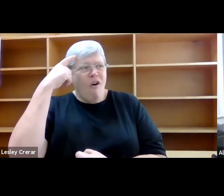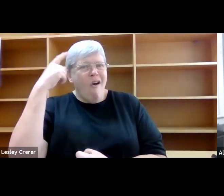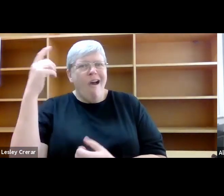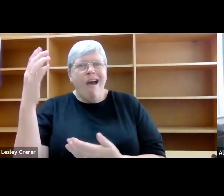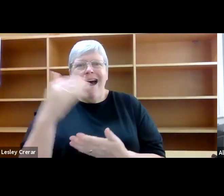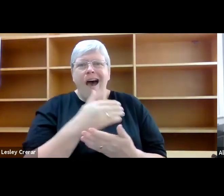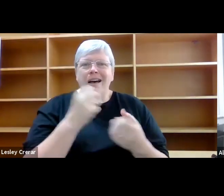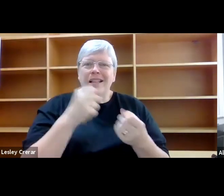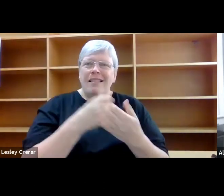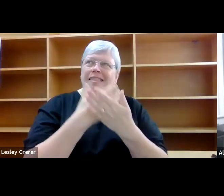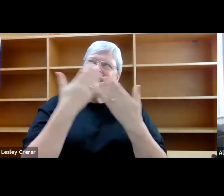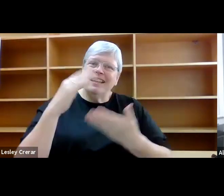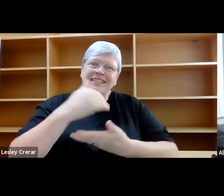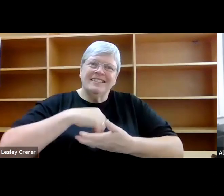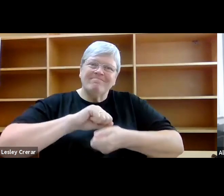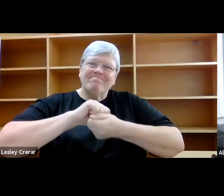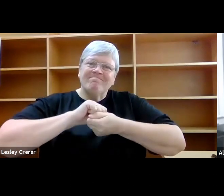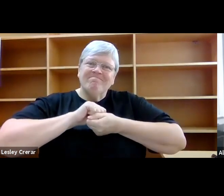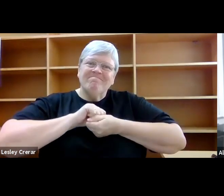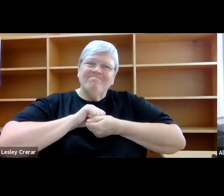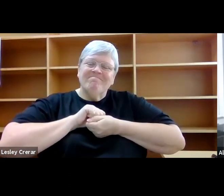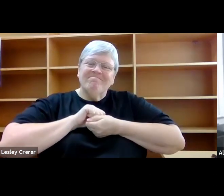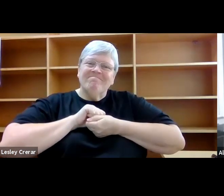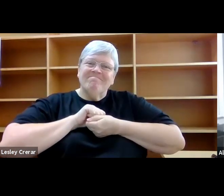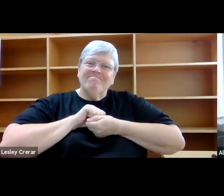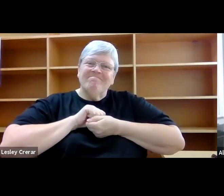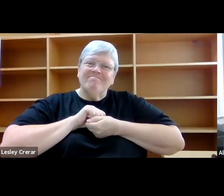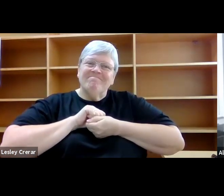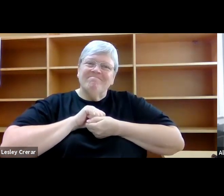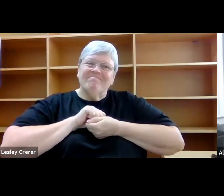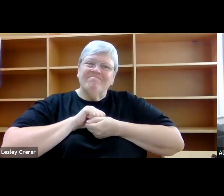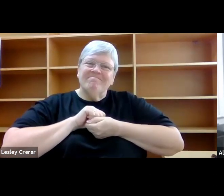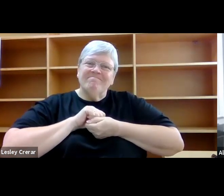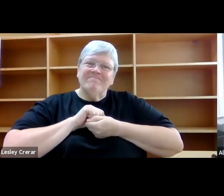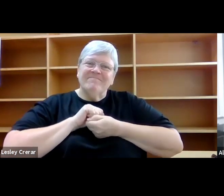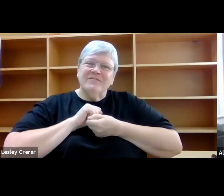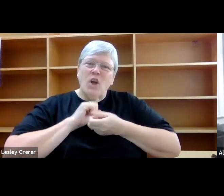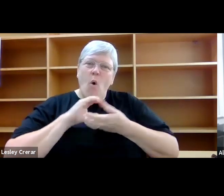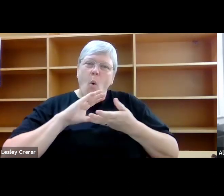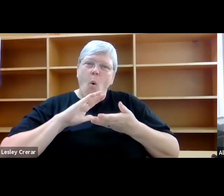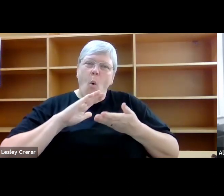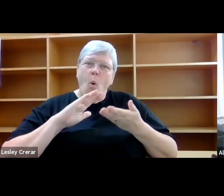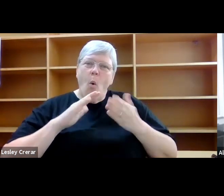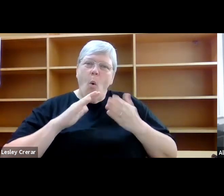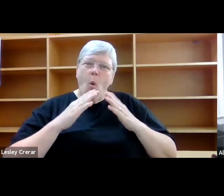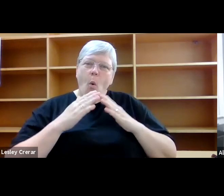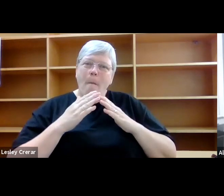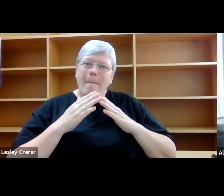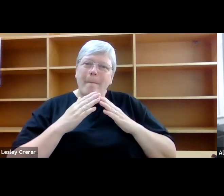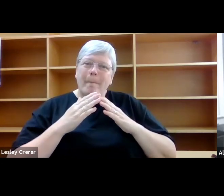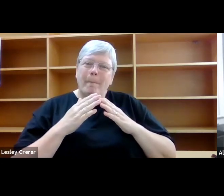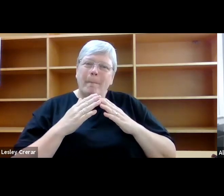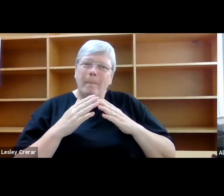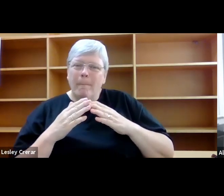my arms, store it in these rocks like batteries, and take them home with me. Rocks and shells